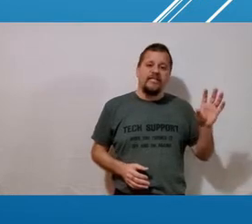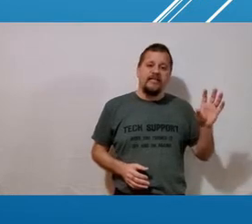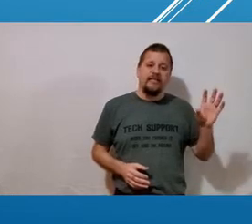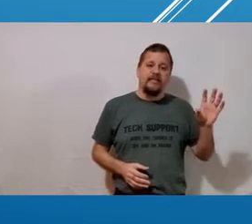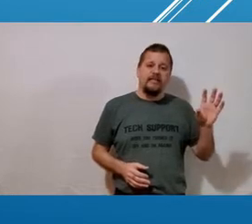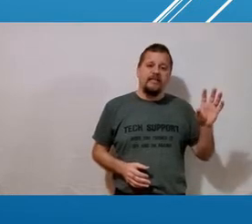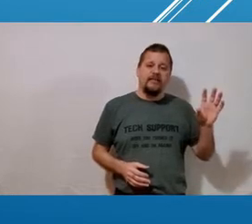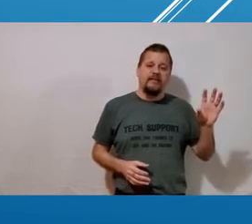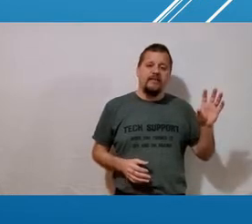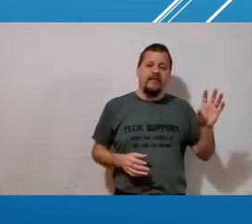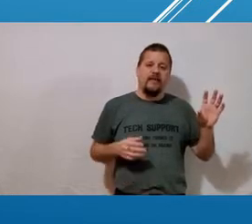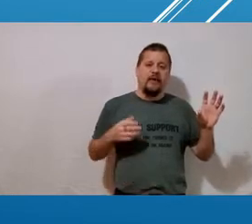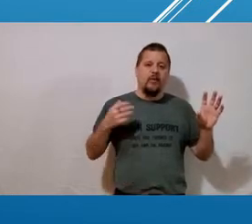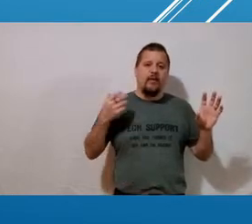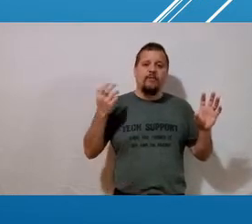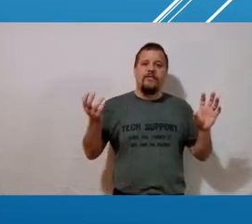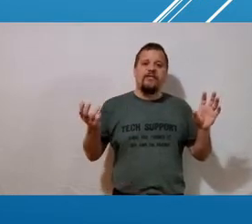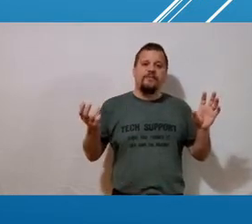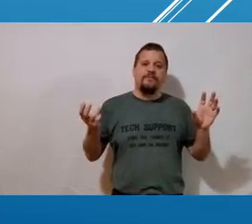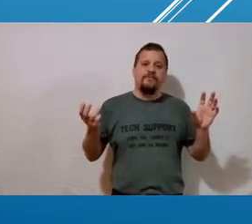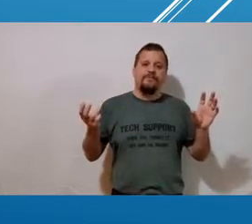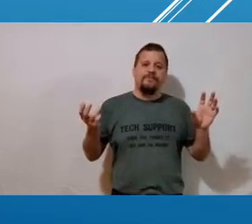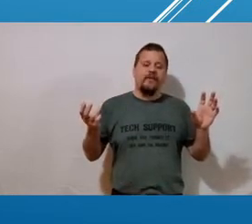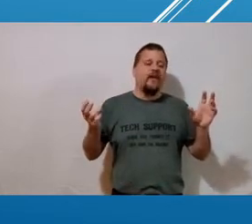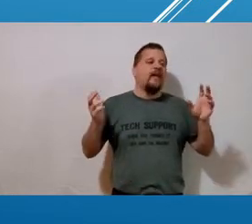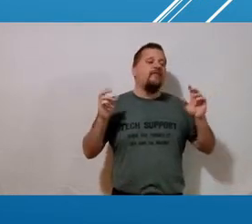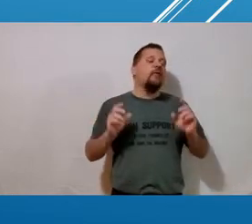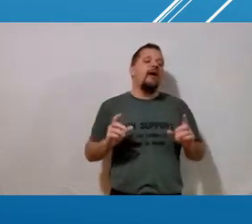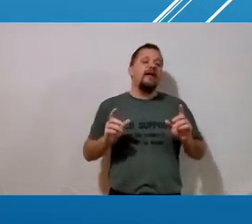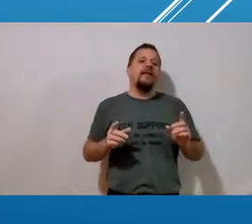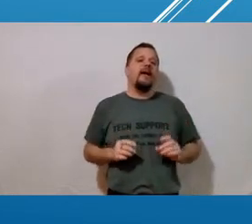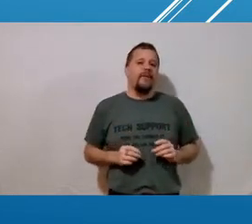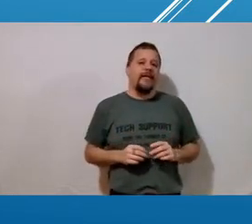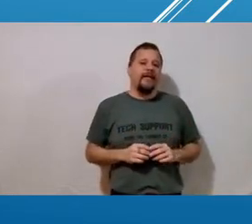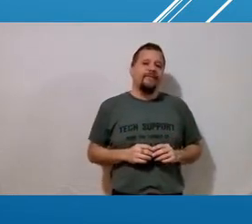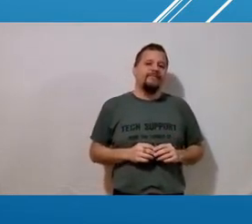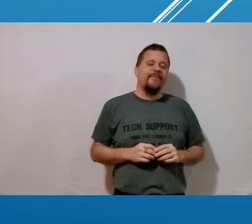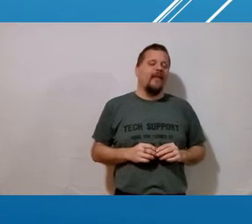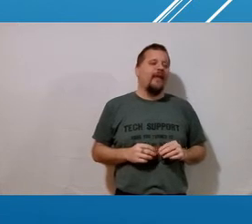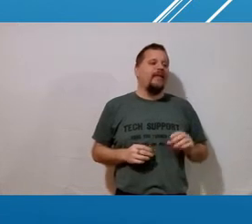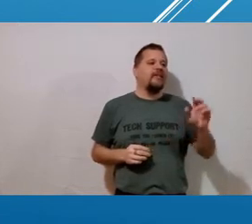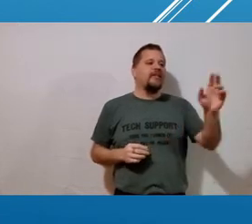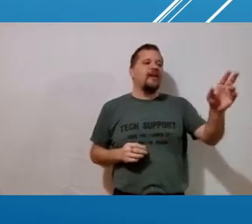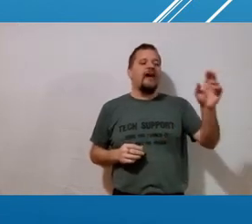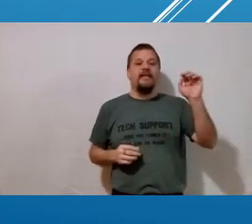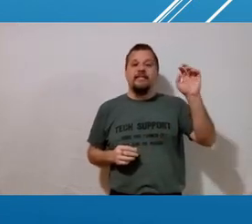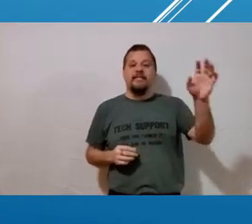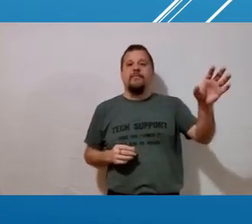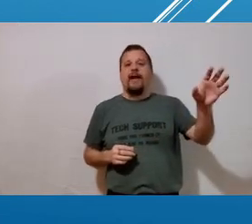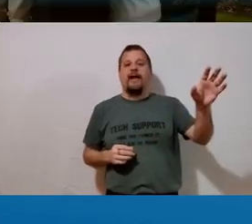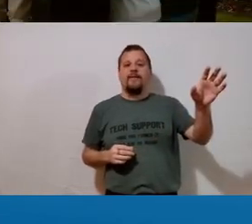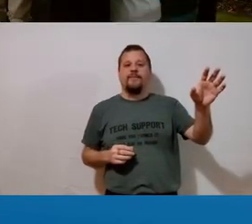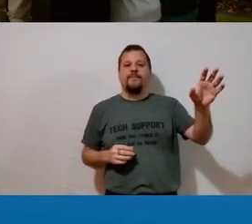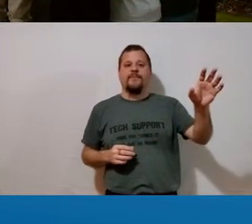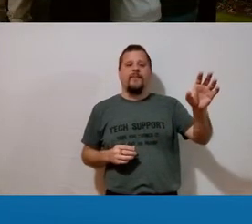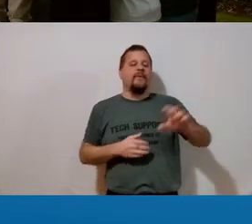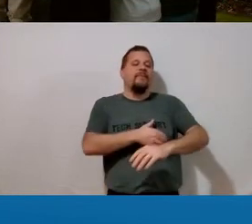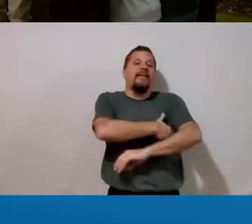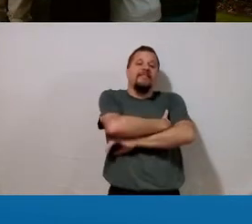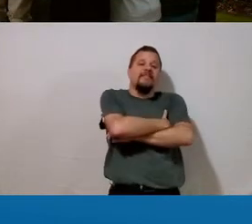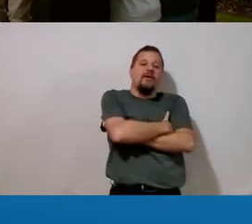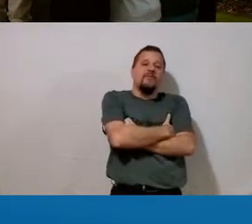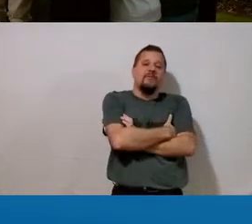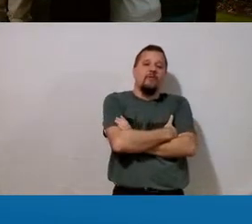our trust and cooperation if you walk into that meeting and there's a guy he's in the back